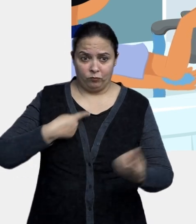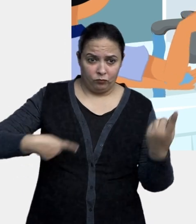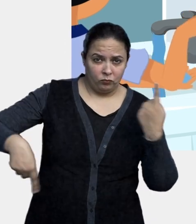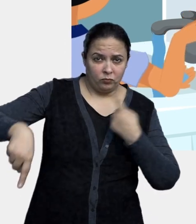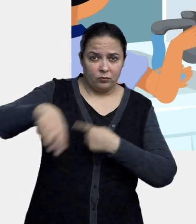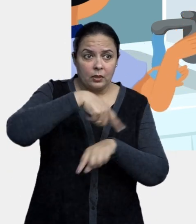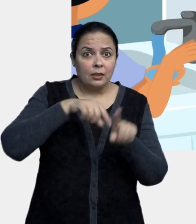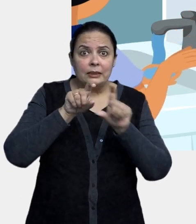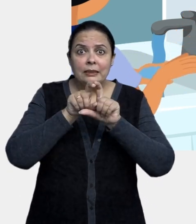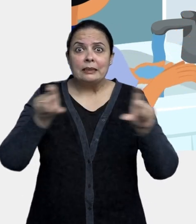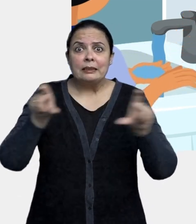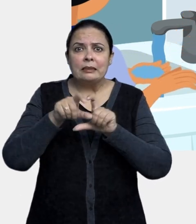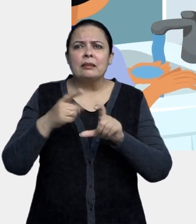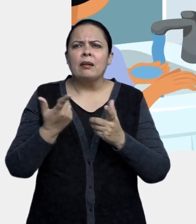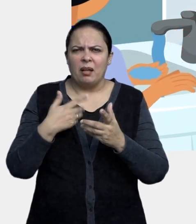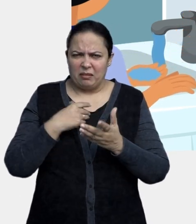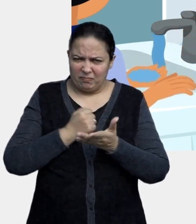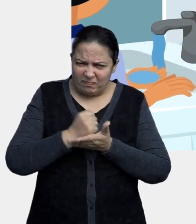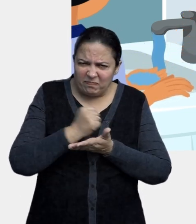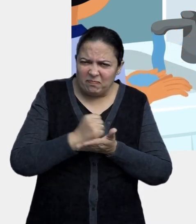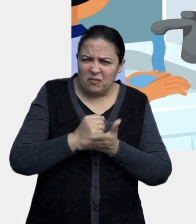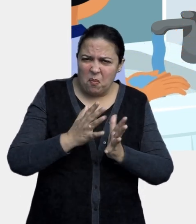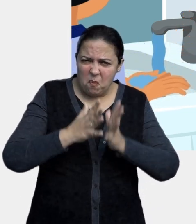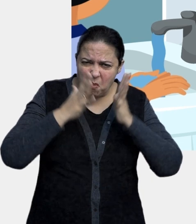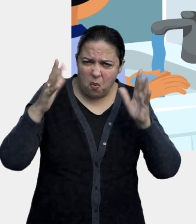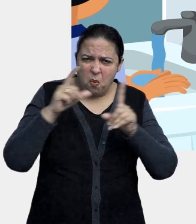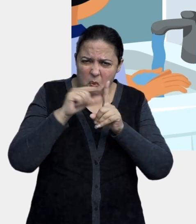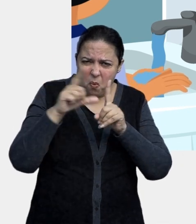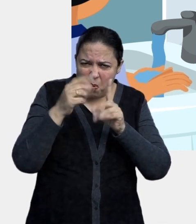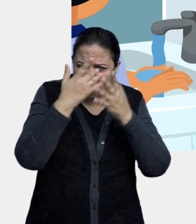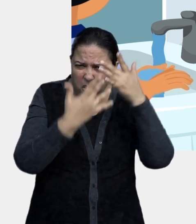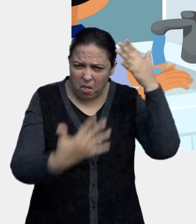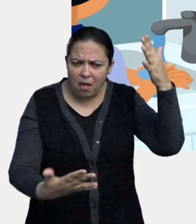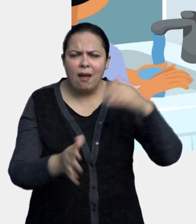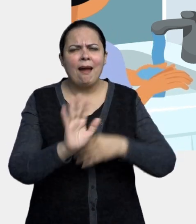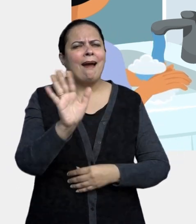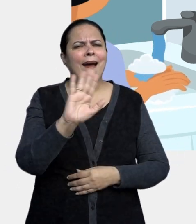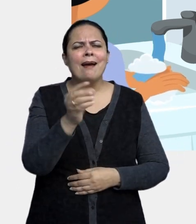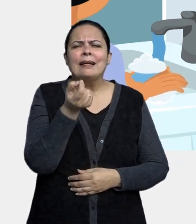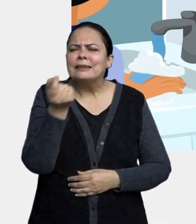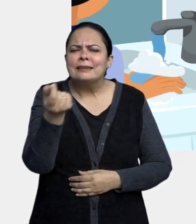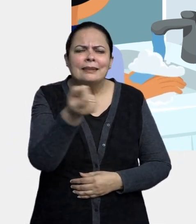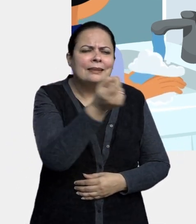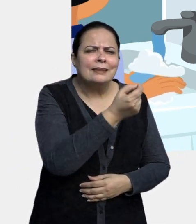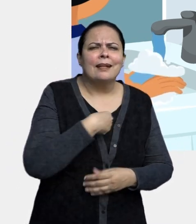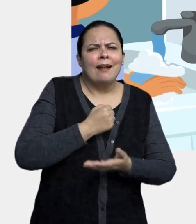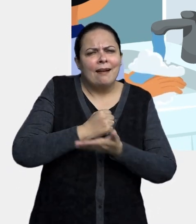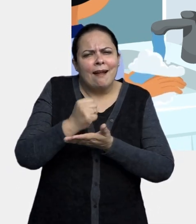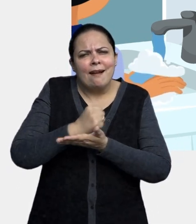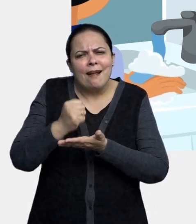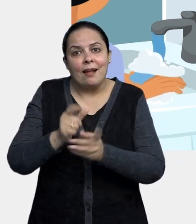It may take a very little effort to maintain hygiene and cleanliness. I'm